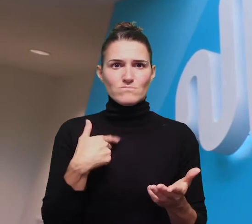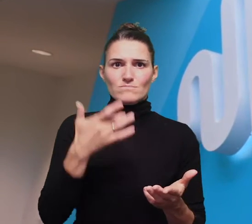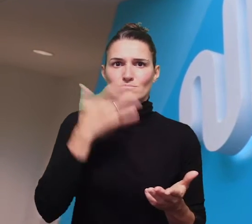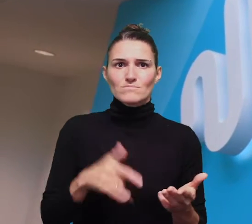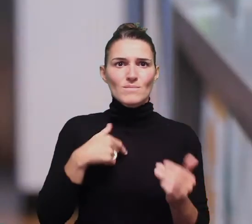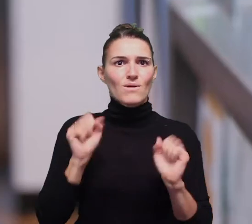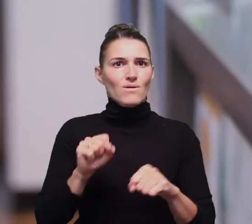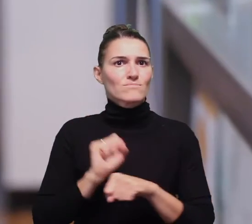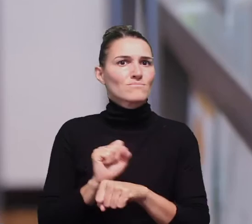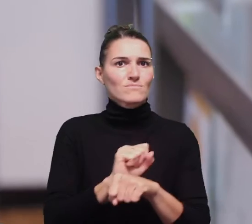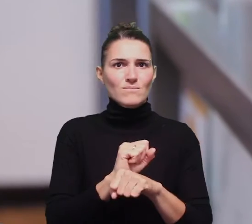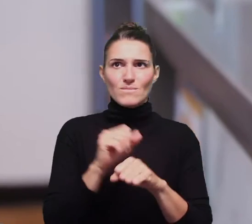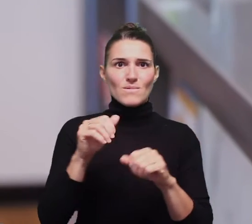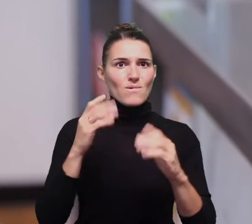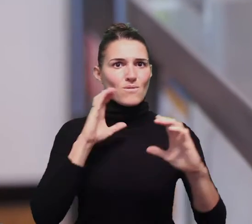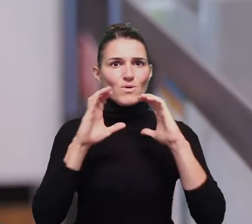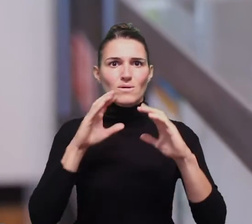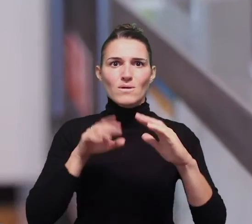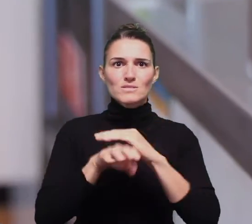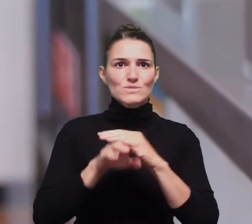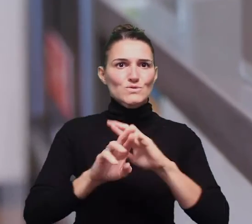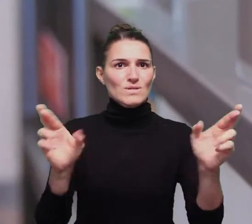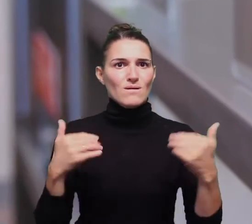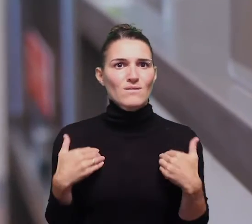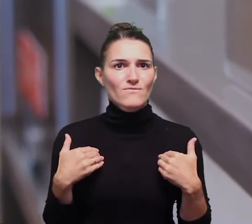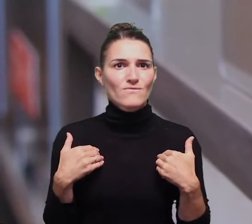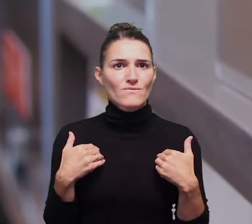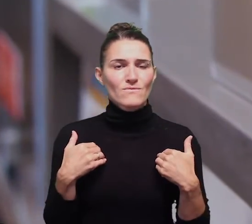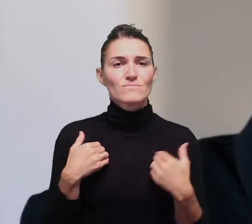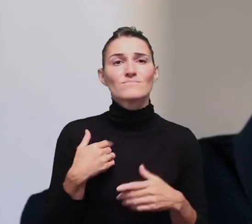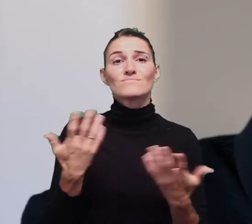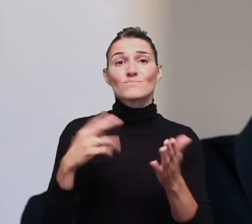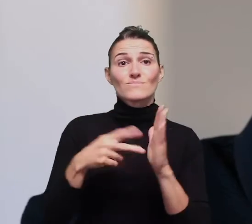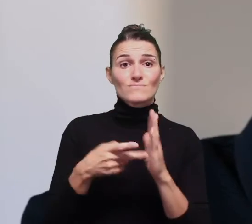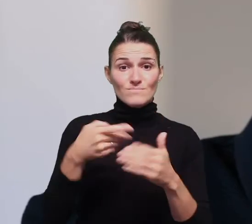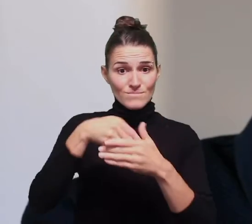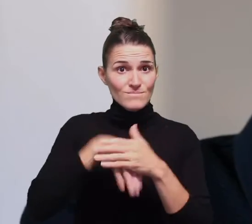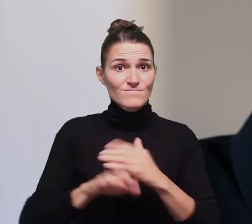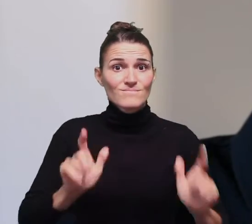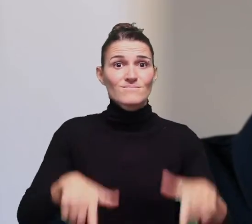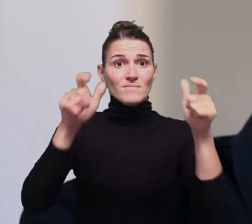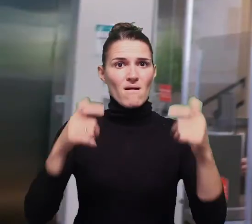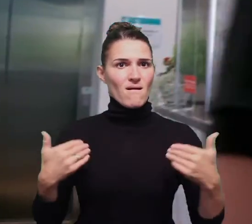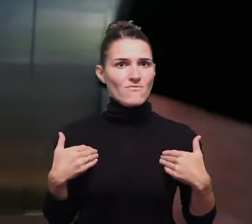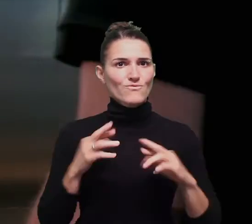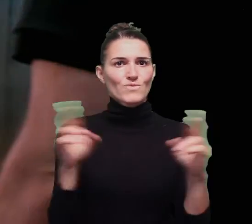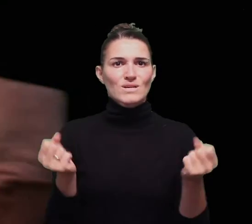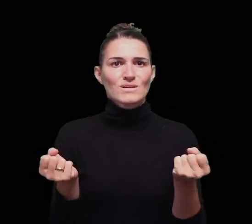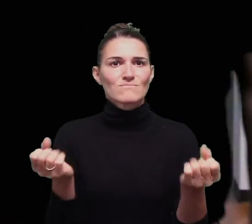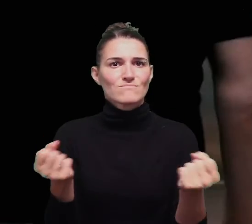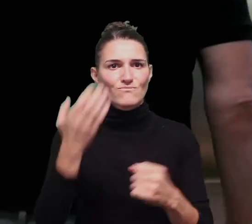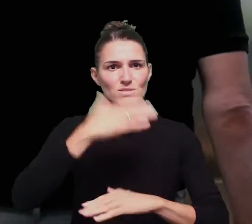I'm very fortunate because I do work in an environment that is extremely communication accessible. Entering into our facility, you're